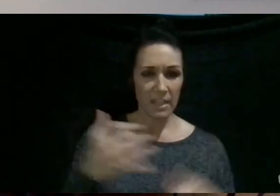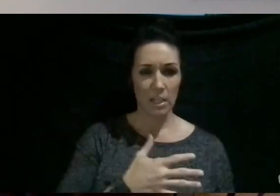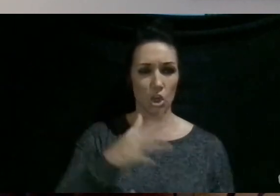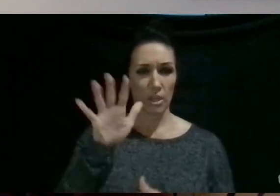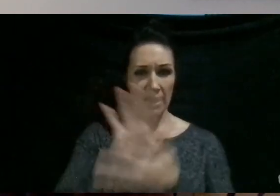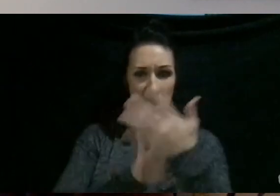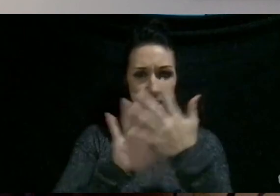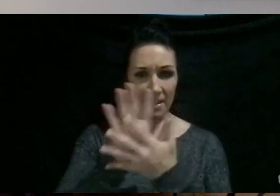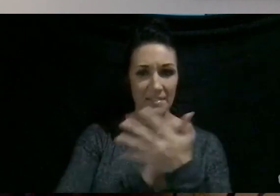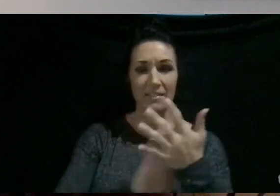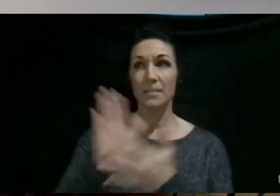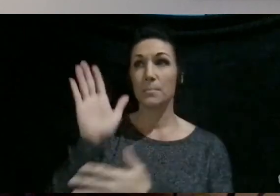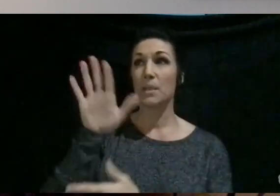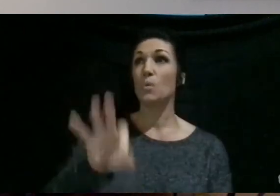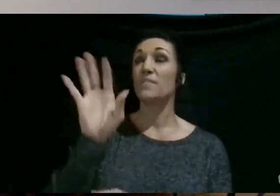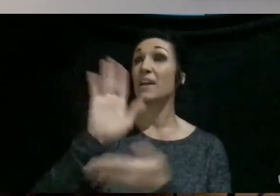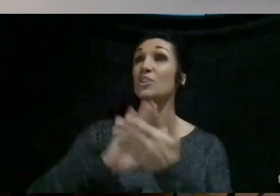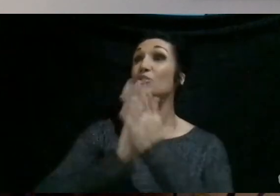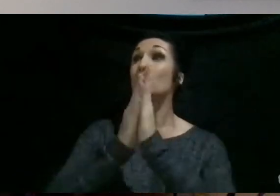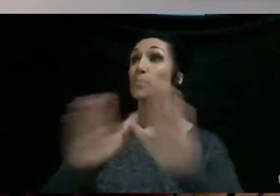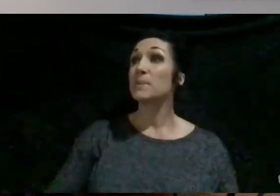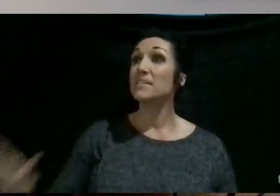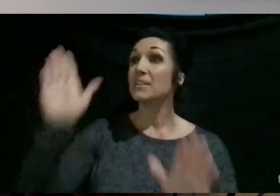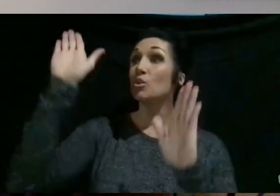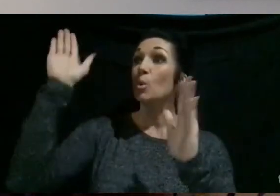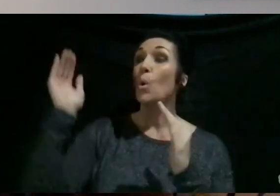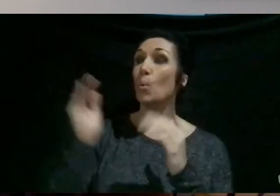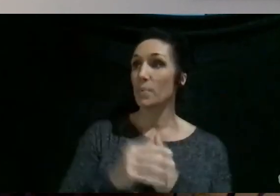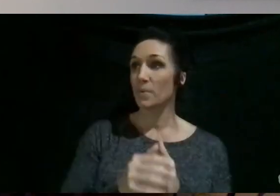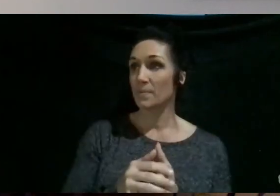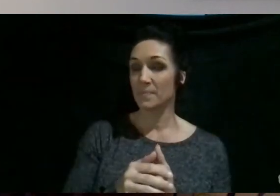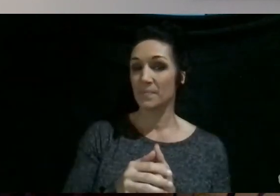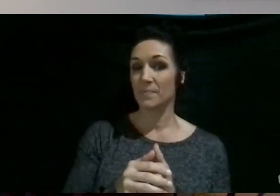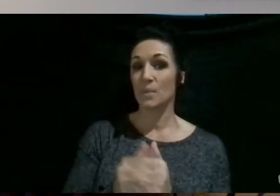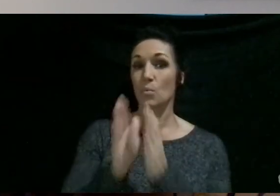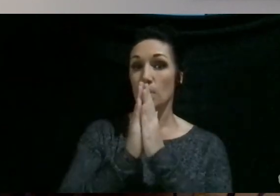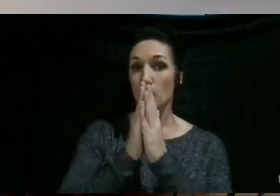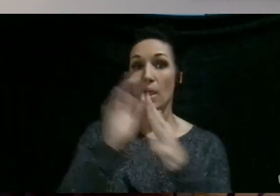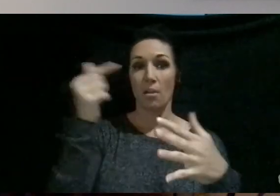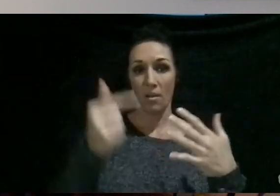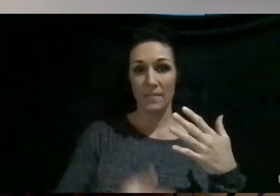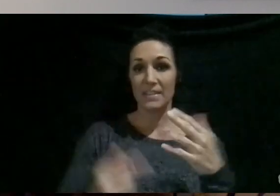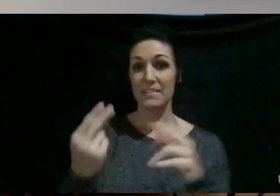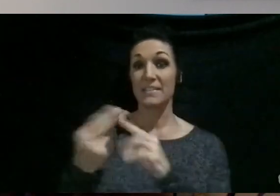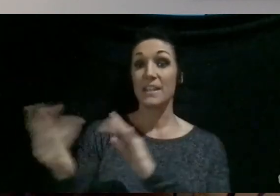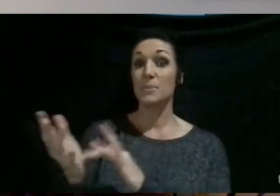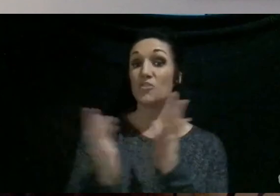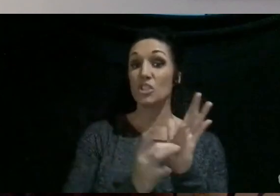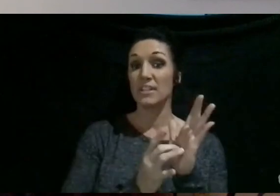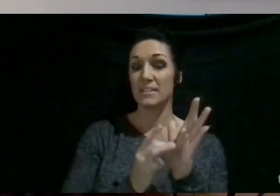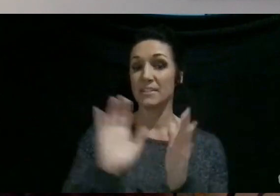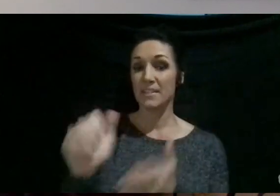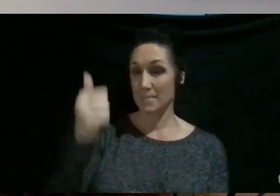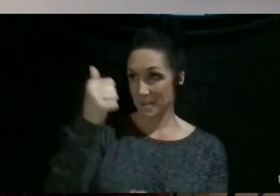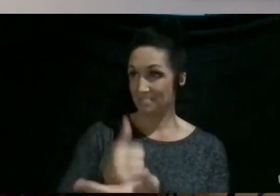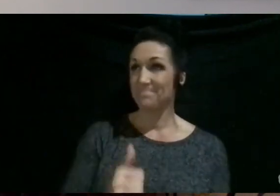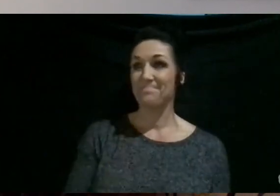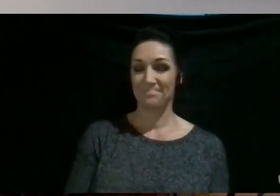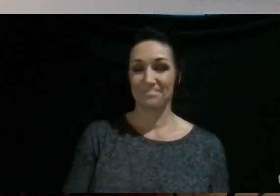and may we find your peace and your hope. We pray all of this in the name of Jesus. Amen.